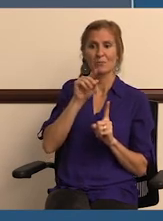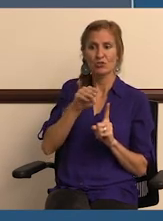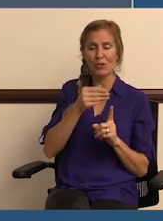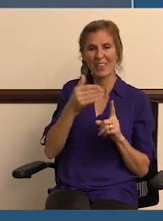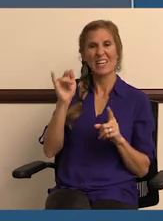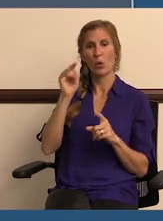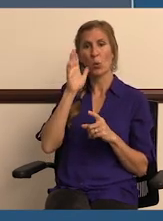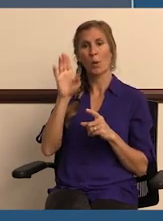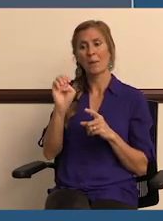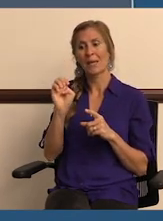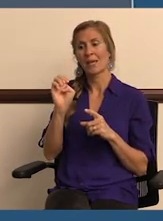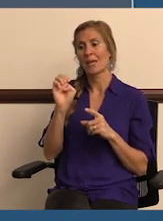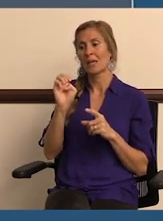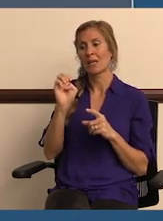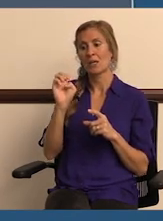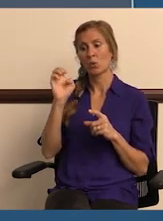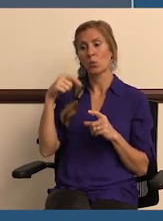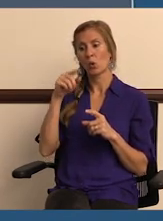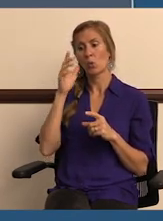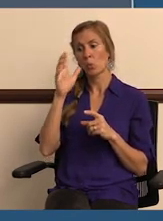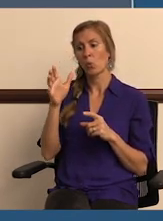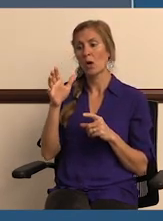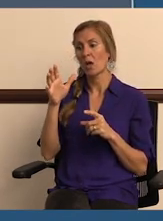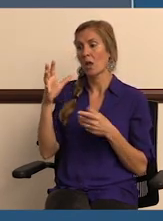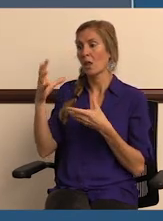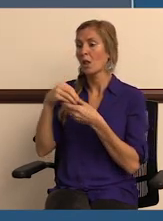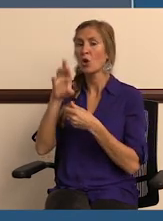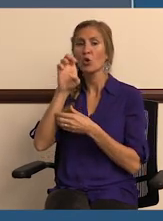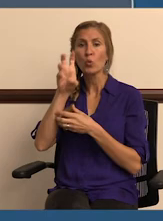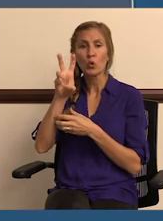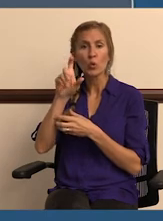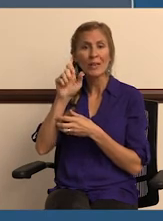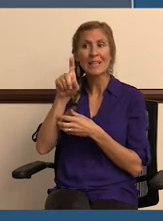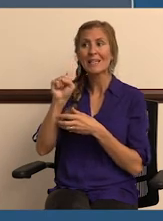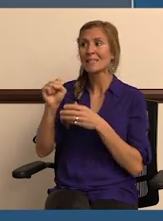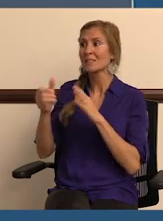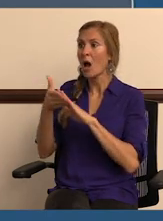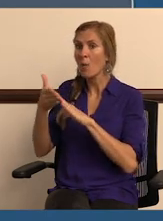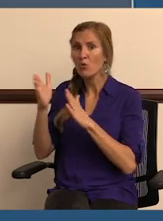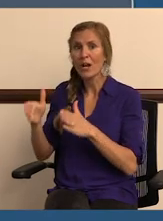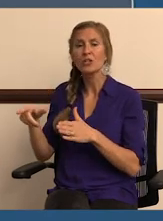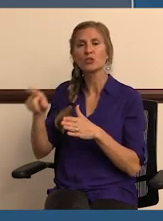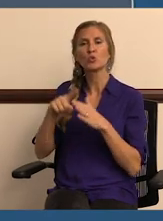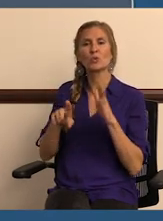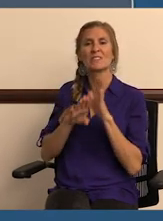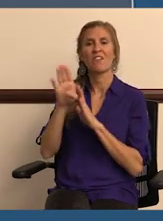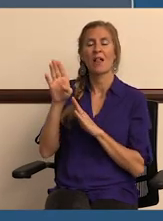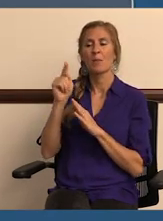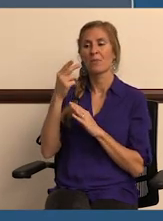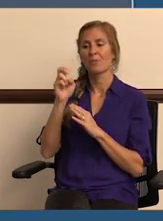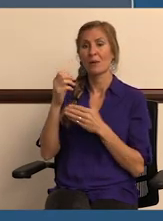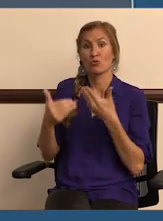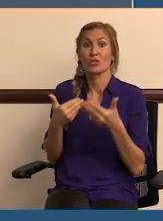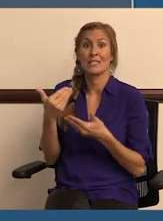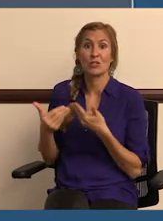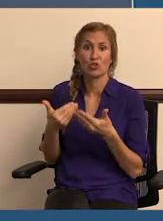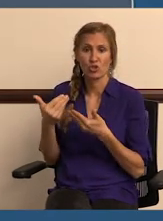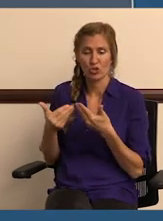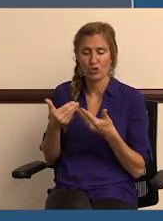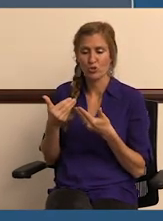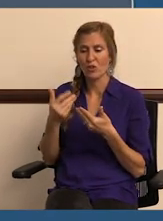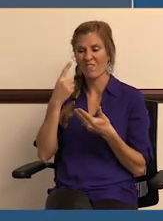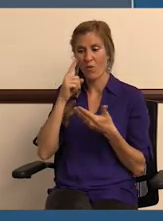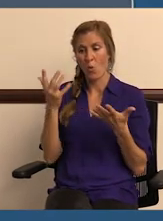administration thing. It's going to be, you know, we'll get our crew leads involved, we'll get our equipment operators involved, just to develop the